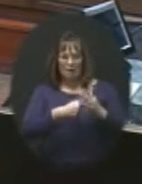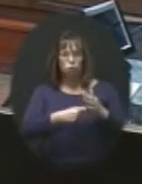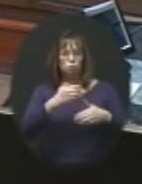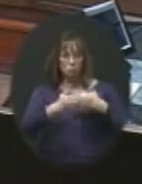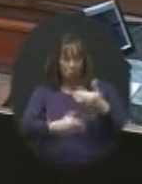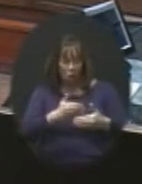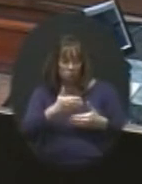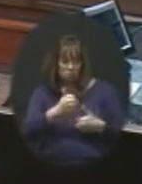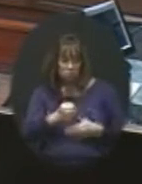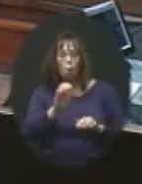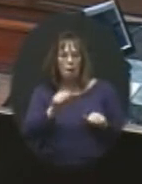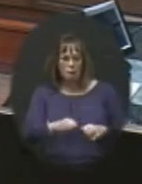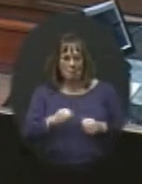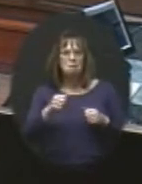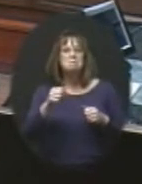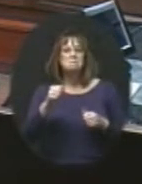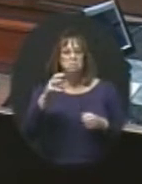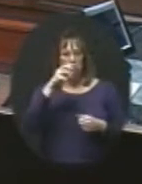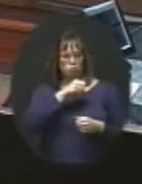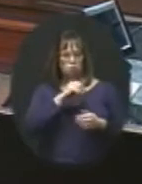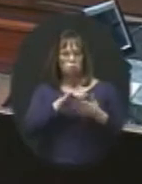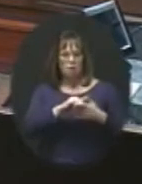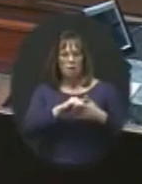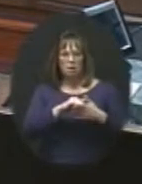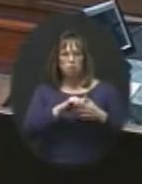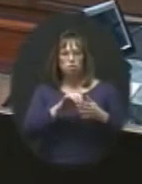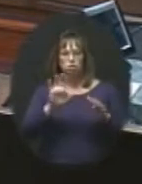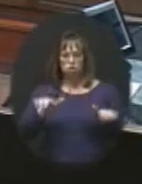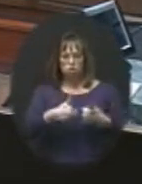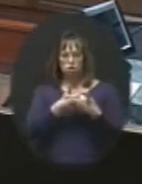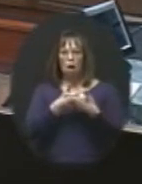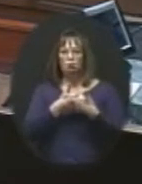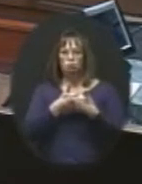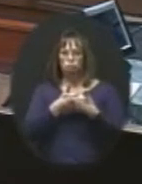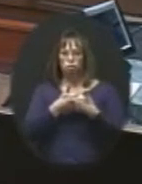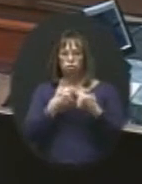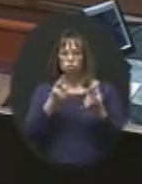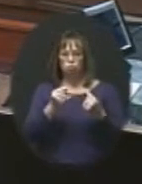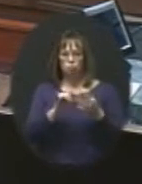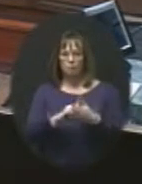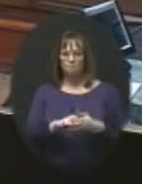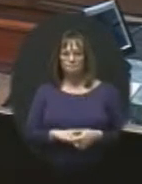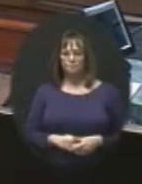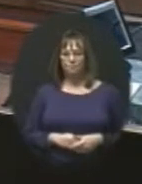a process. So I can imagine that it's a challenge to do that.